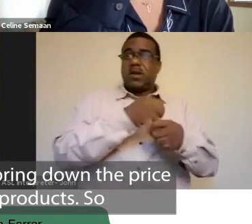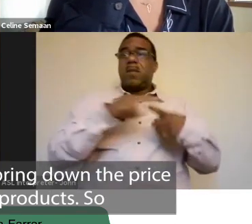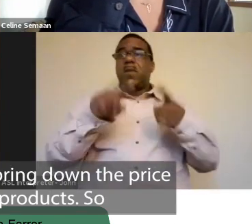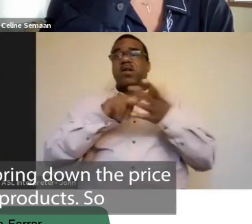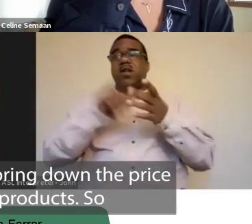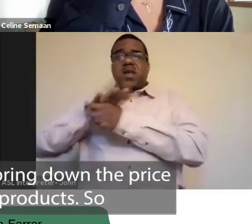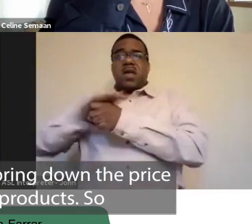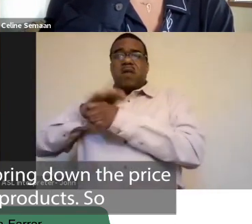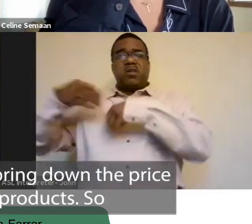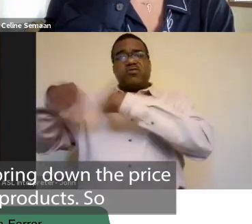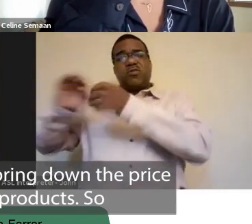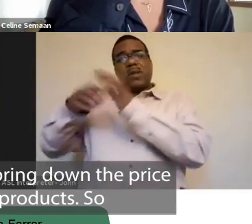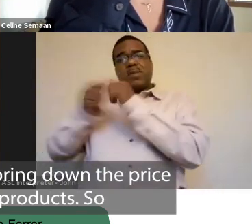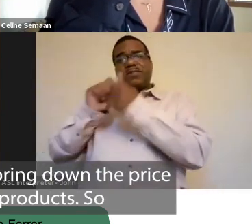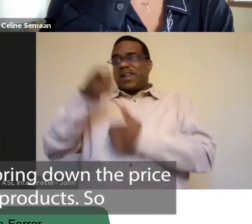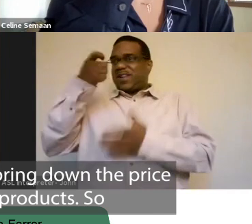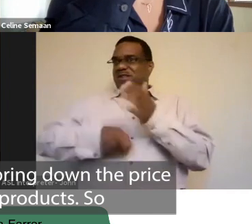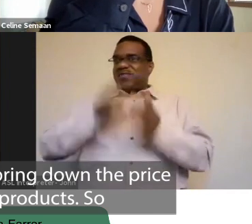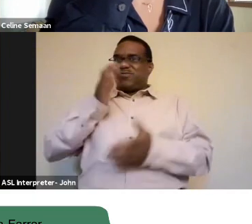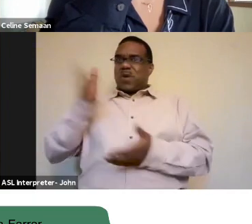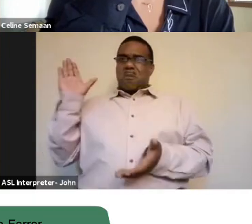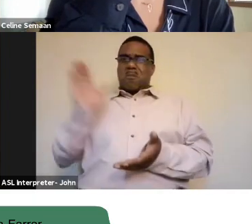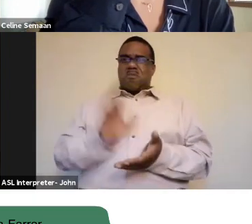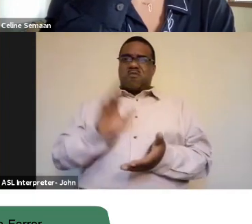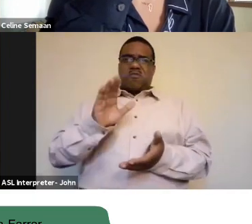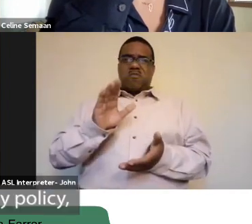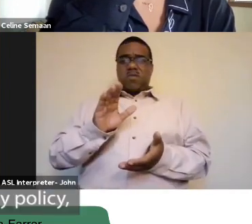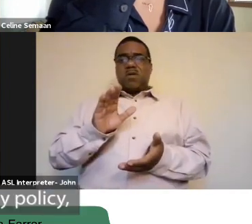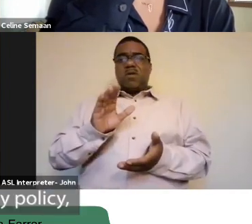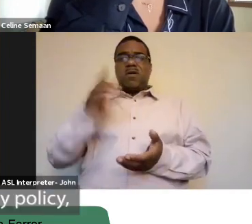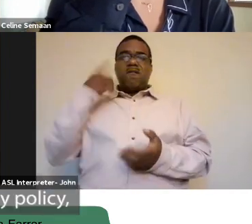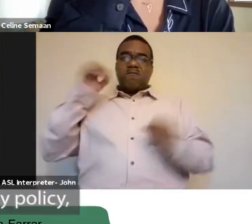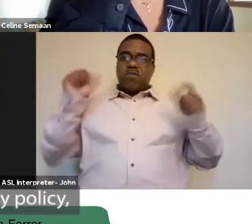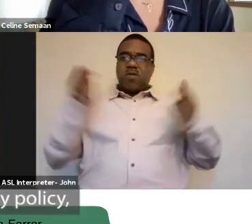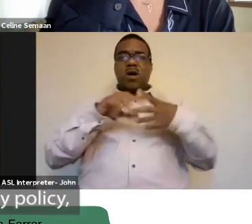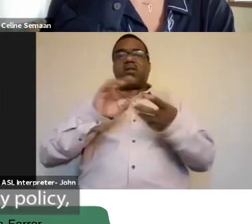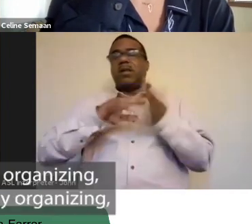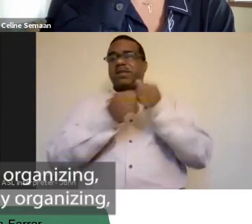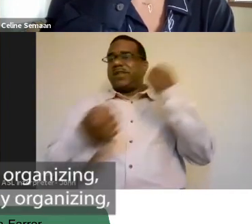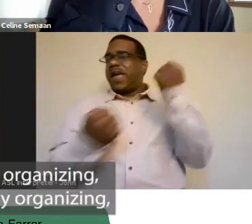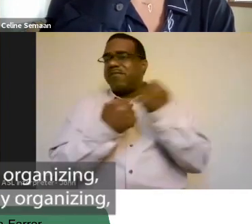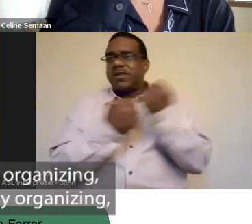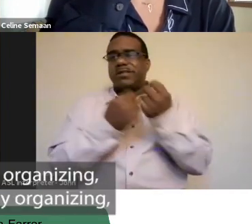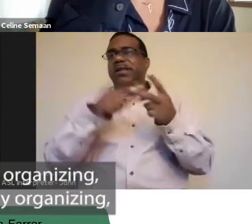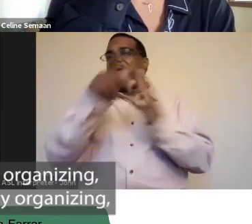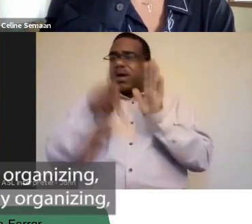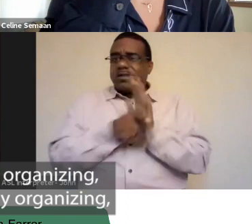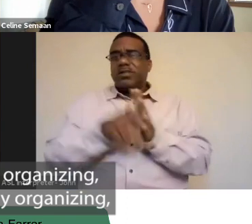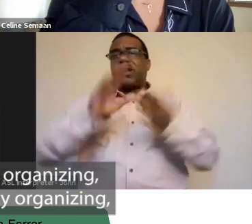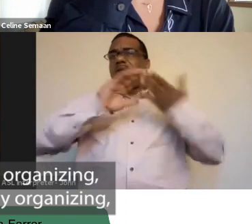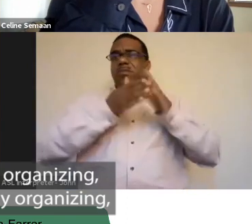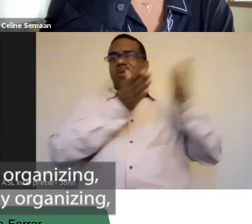that will bring down the price of all of the products. So, advocacy, policy, community organizing,